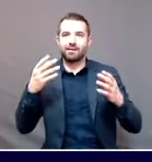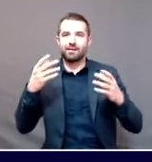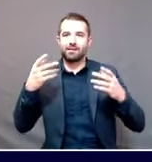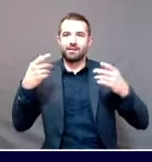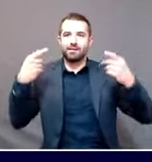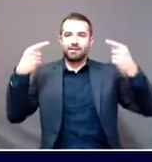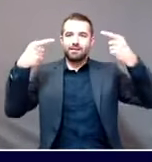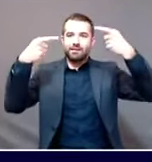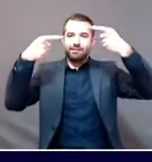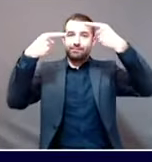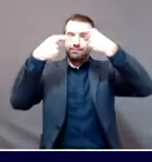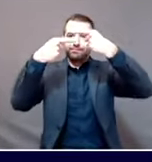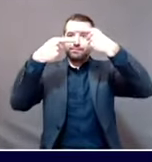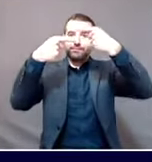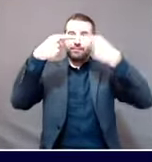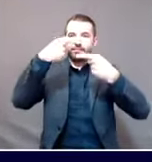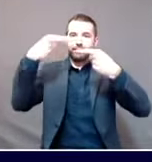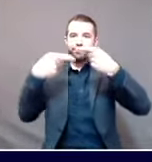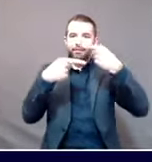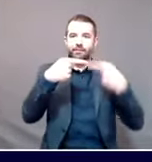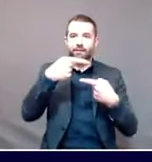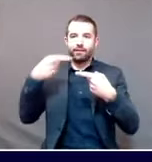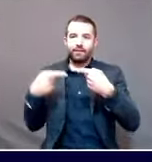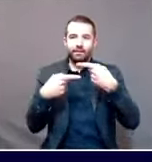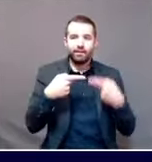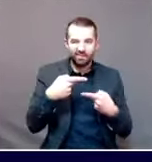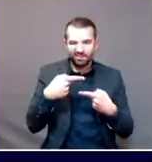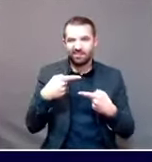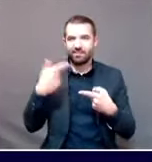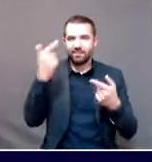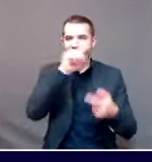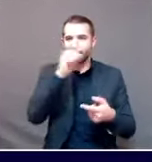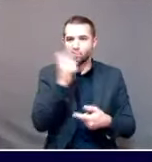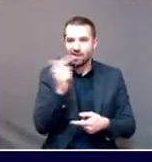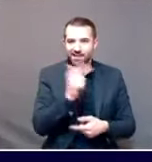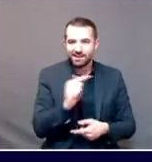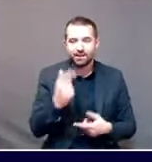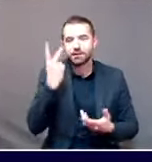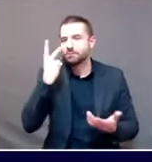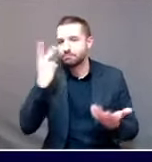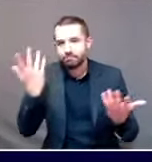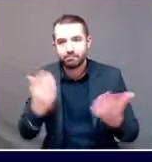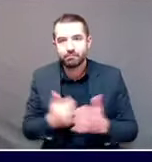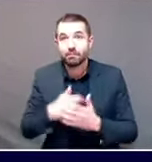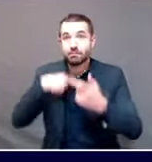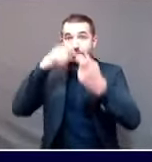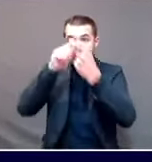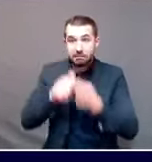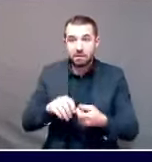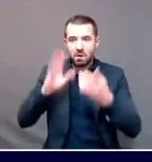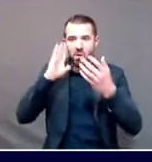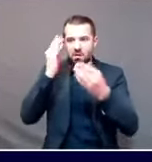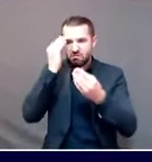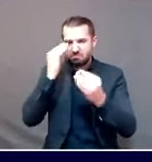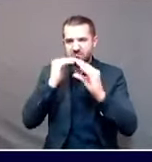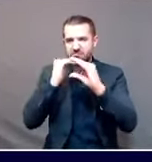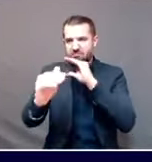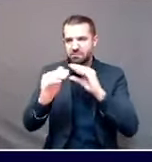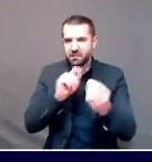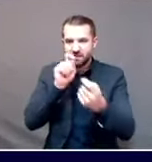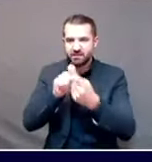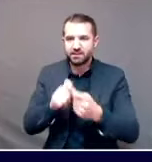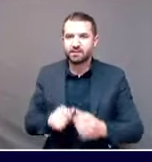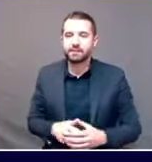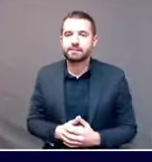that's going out soon, but we'll get you those numbers soon. And then just how are you feeling about, um, how they're